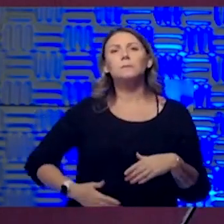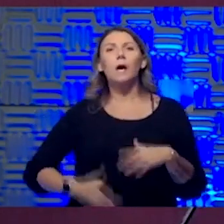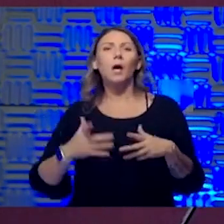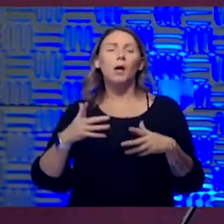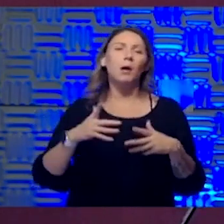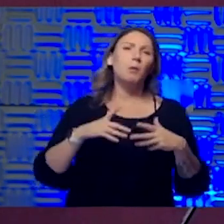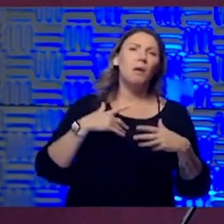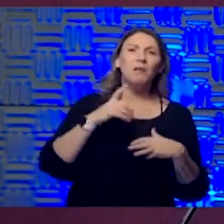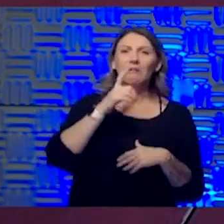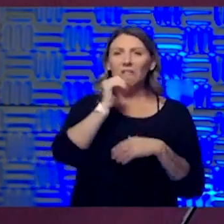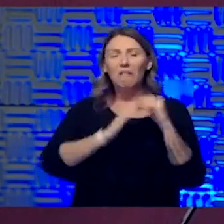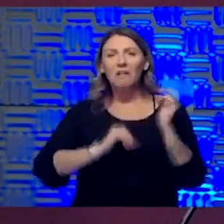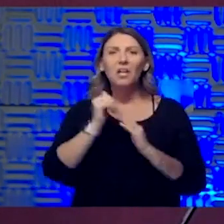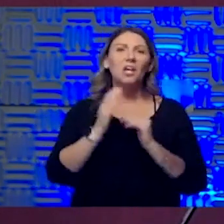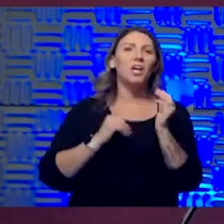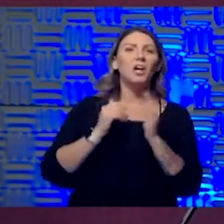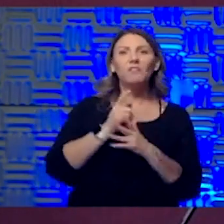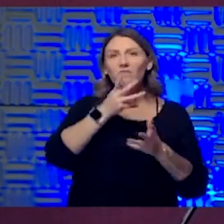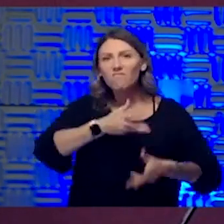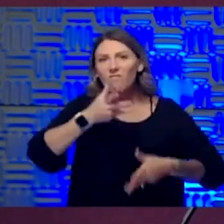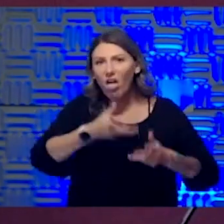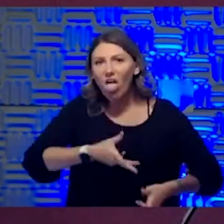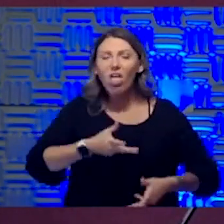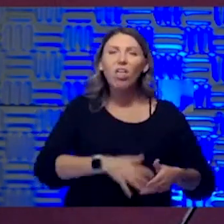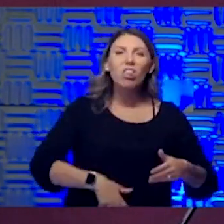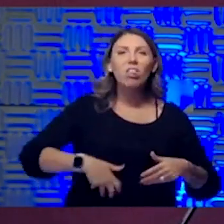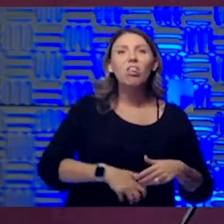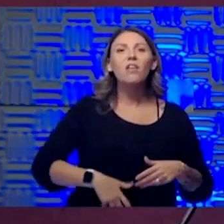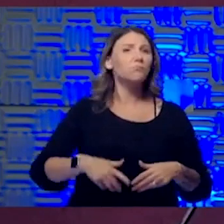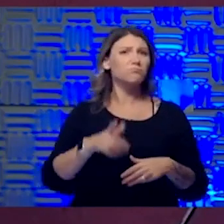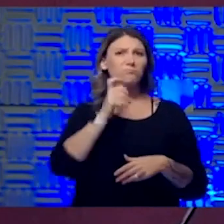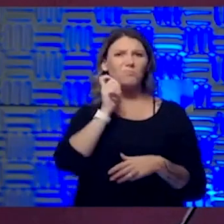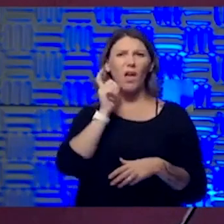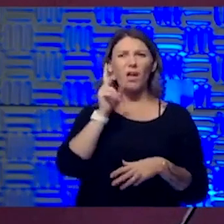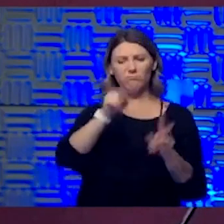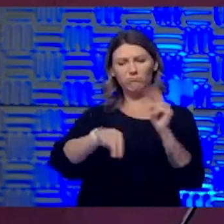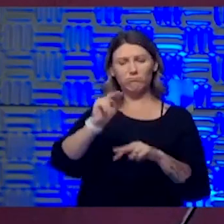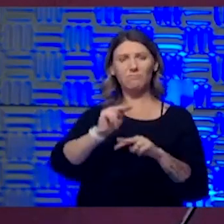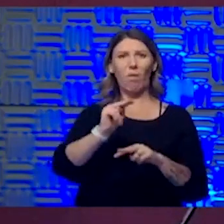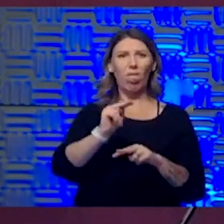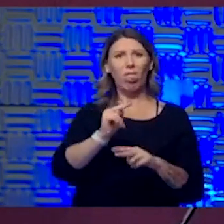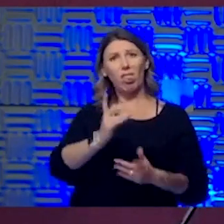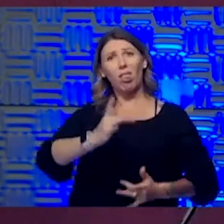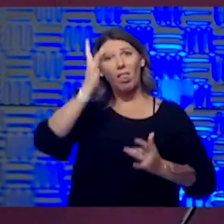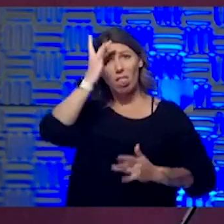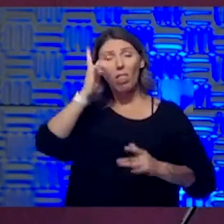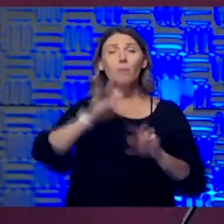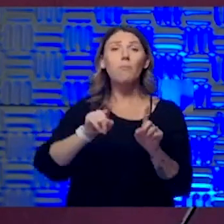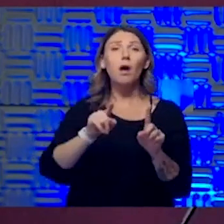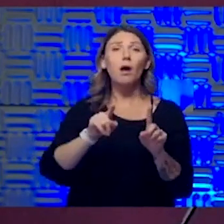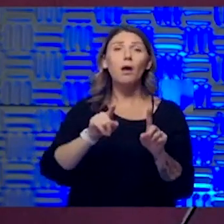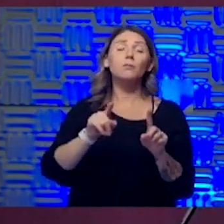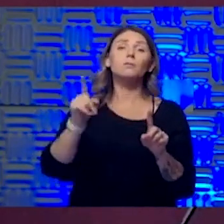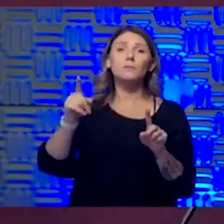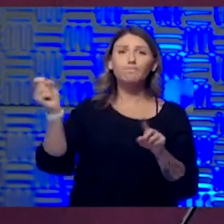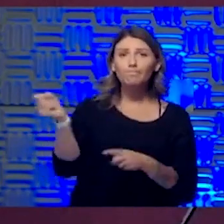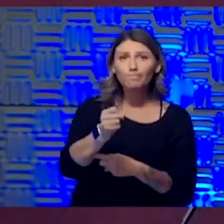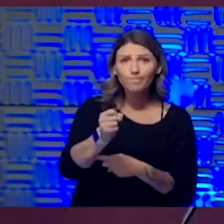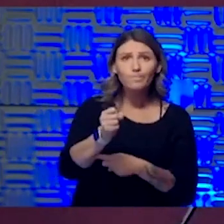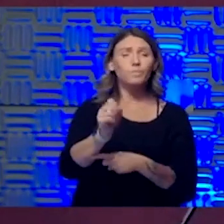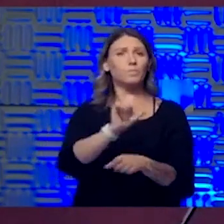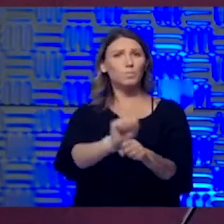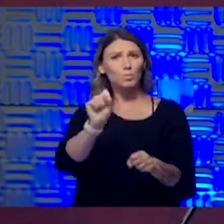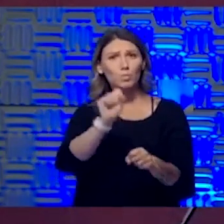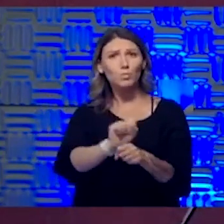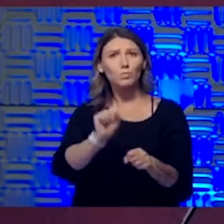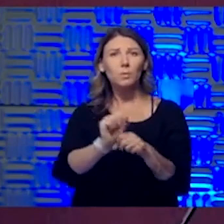didn't look very ill, had really very little in a way of medical history, but quickly got him back, got him worked up. I thought like,